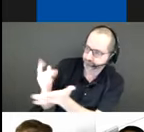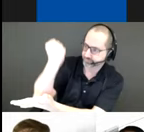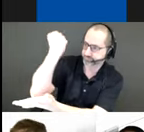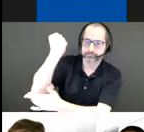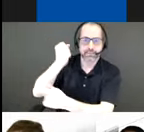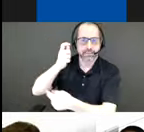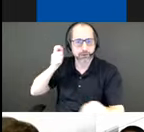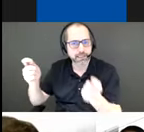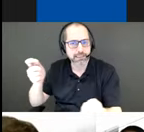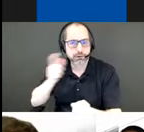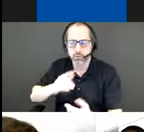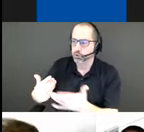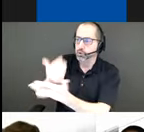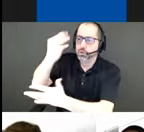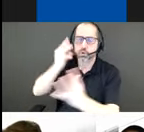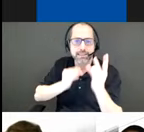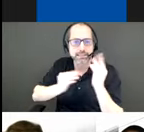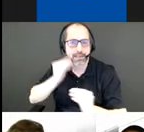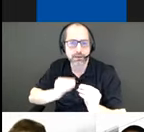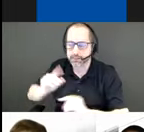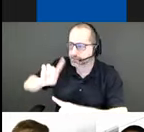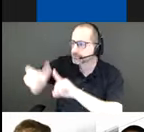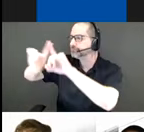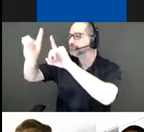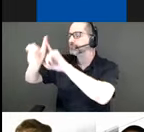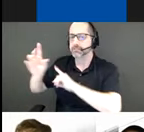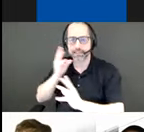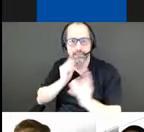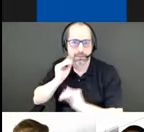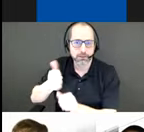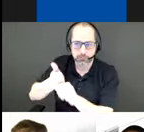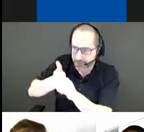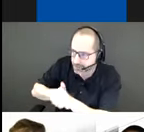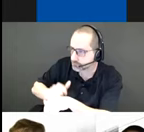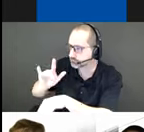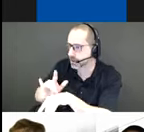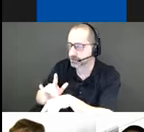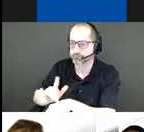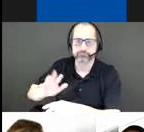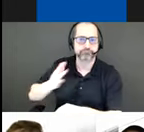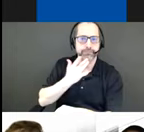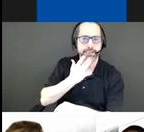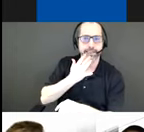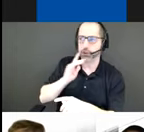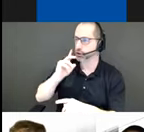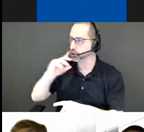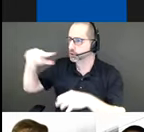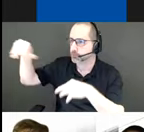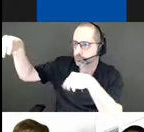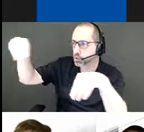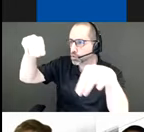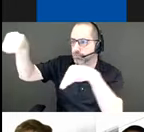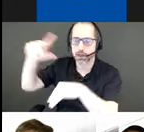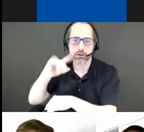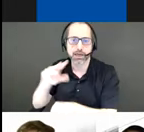fluctuate and waver, heightening the presence of each. Color and forms evoke the movement of water, and the two wave